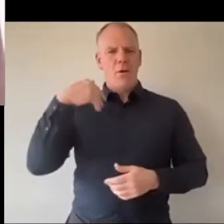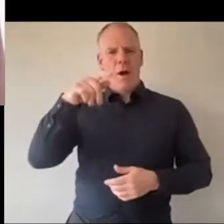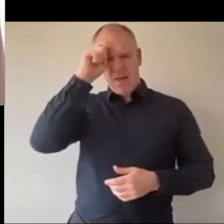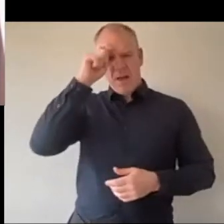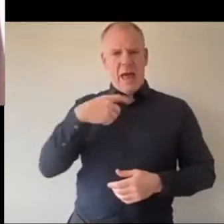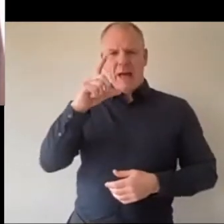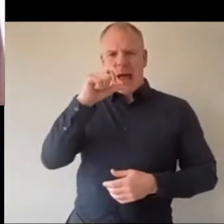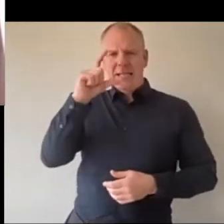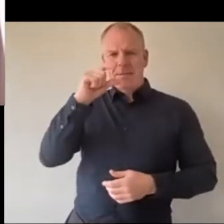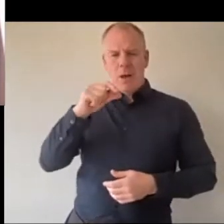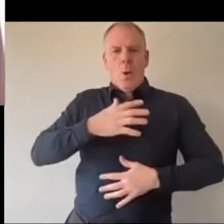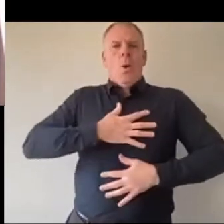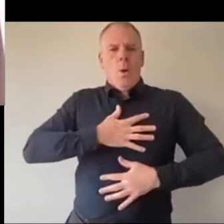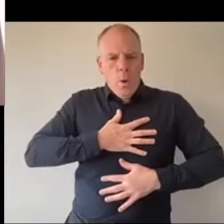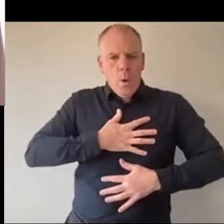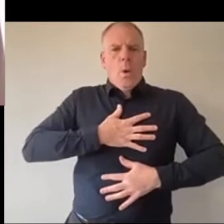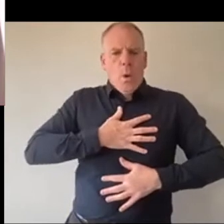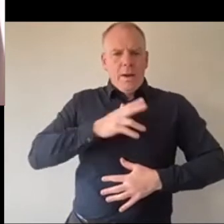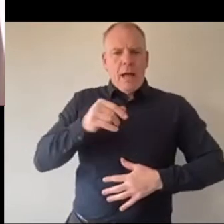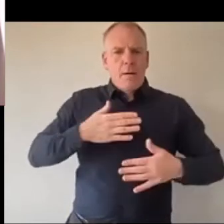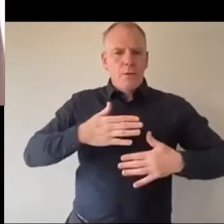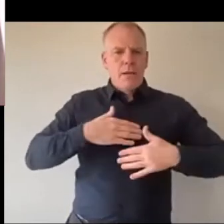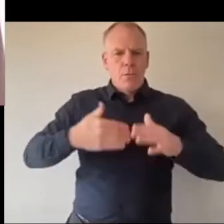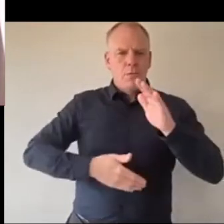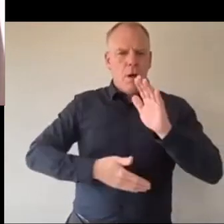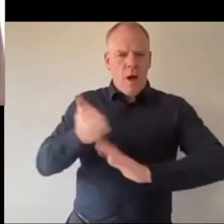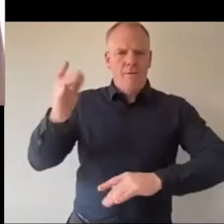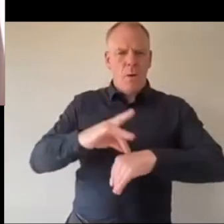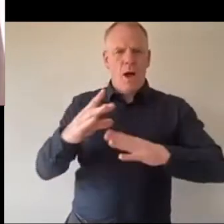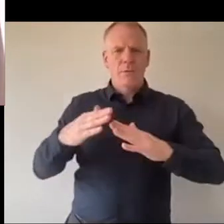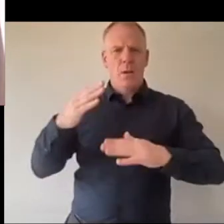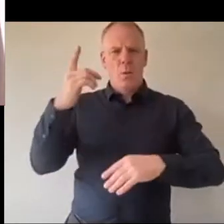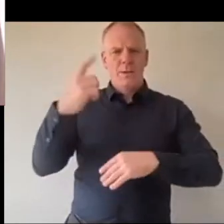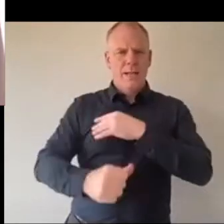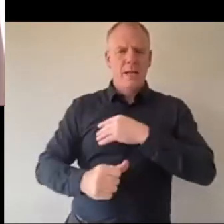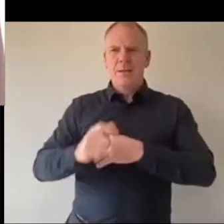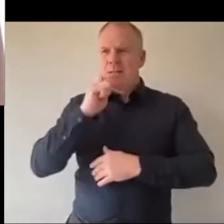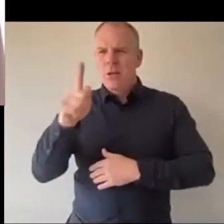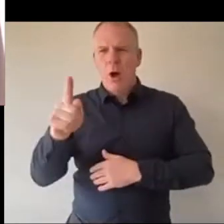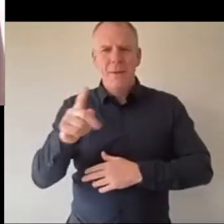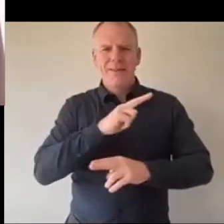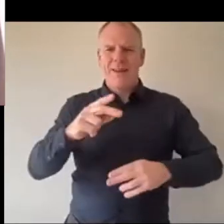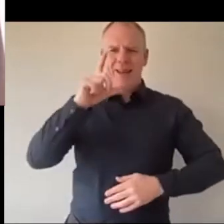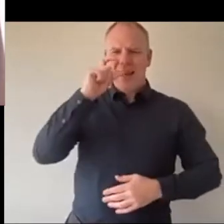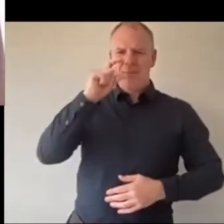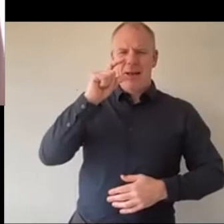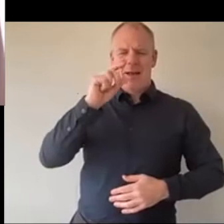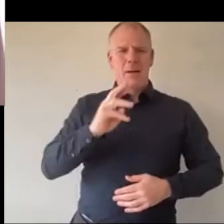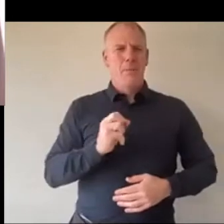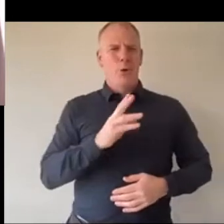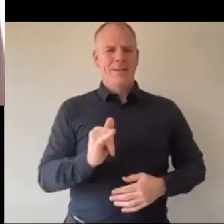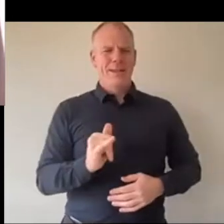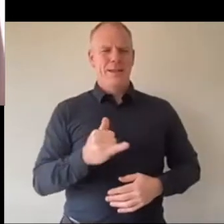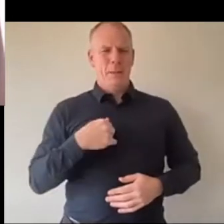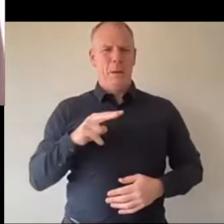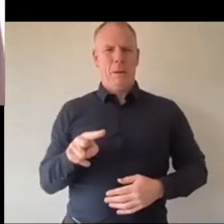used to fight for breath and I remember going into hospital and the doctor telling me that it wasn't asthma it was puberty and being so deflated by that